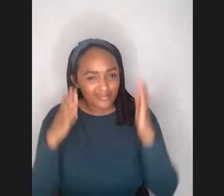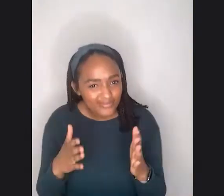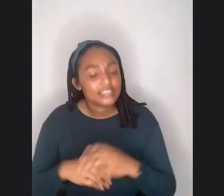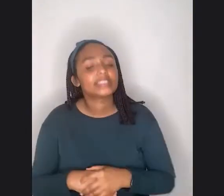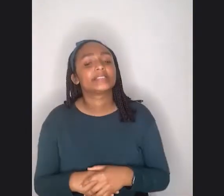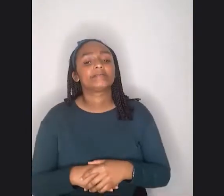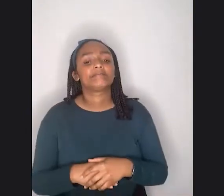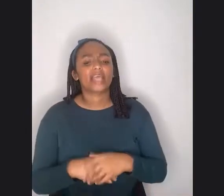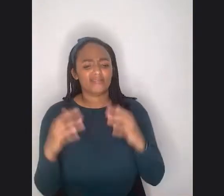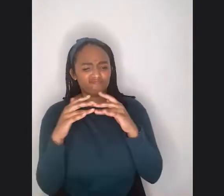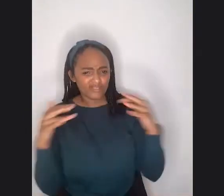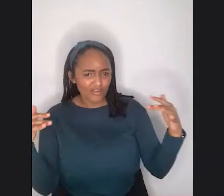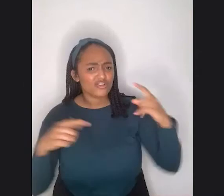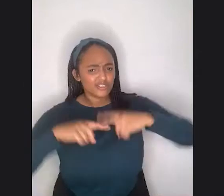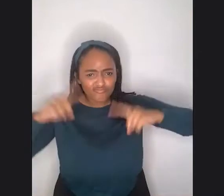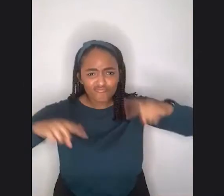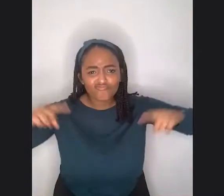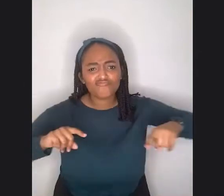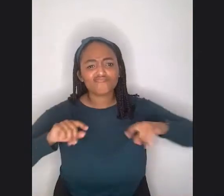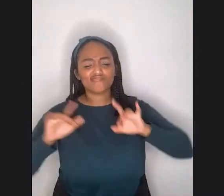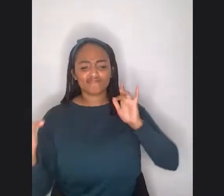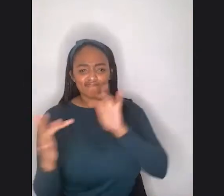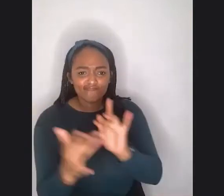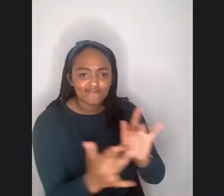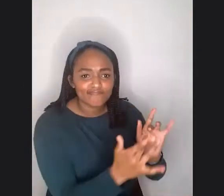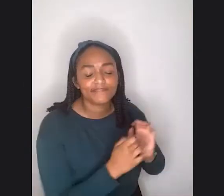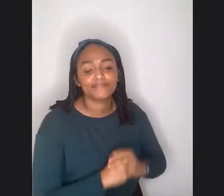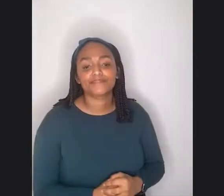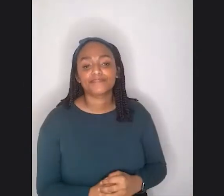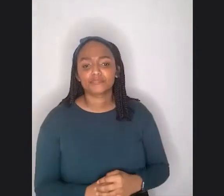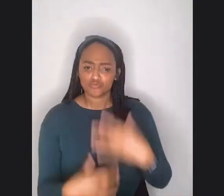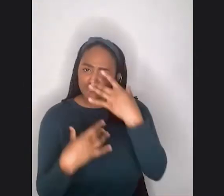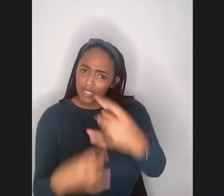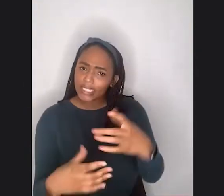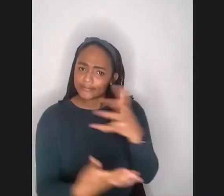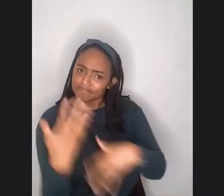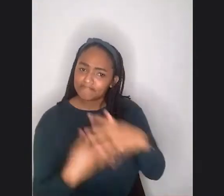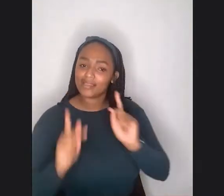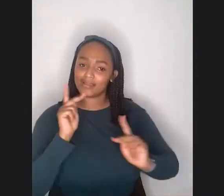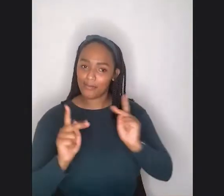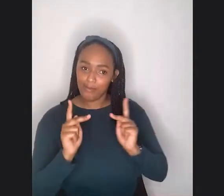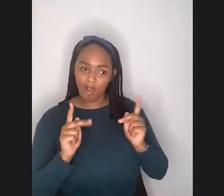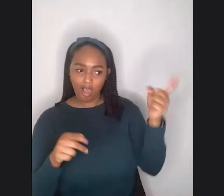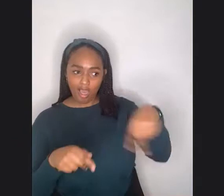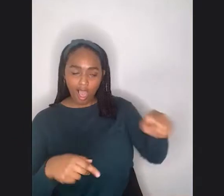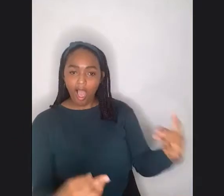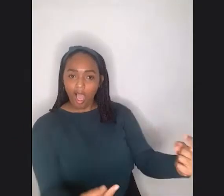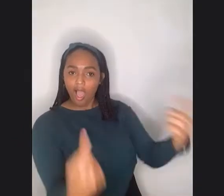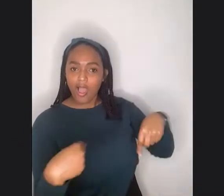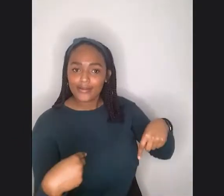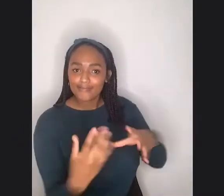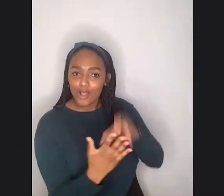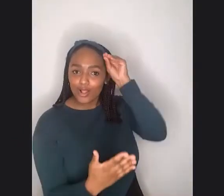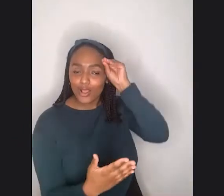a diverse reach. So it's a, it's a very interesting mix of people who come to learn all the different things that I talk about.